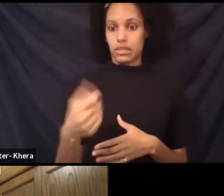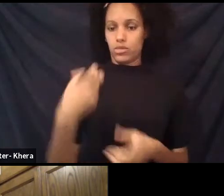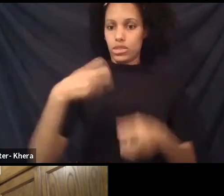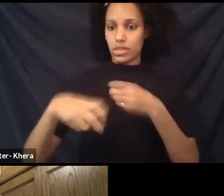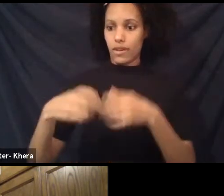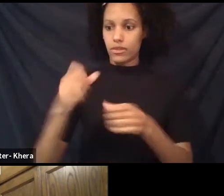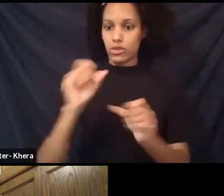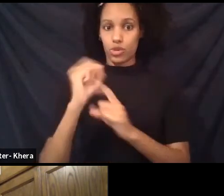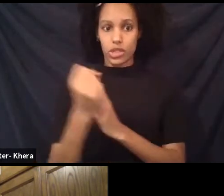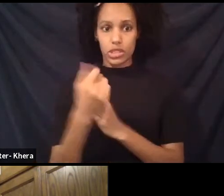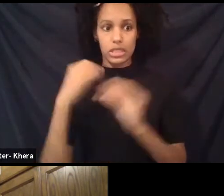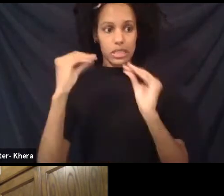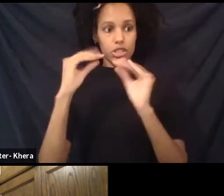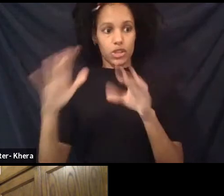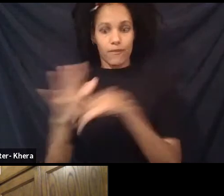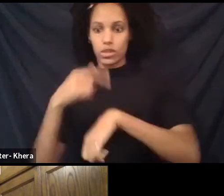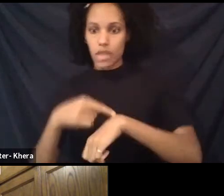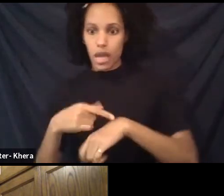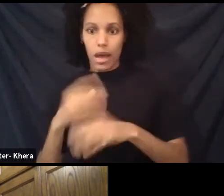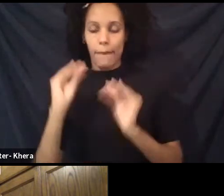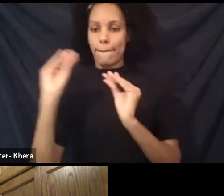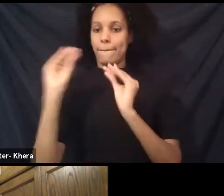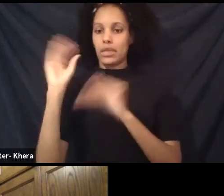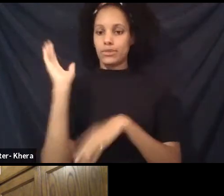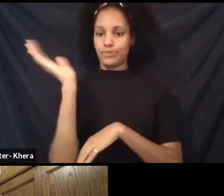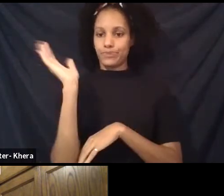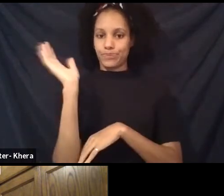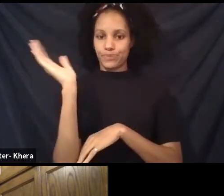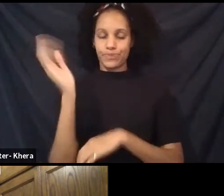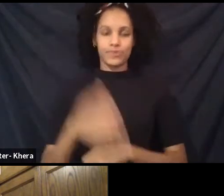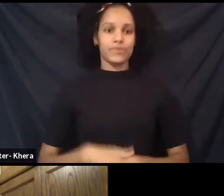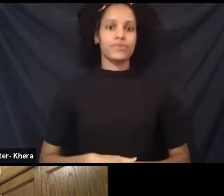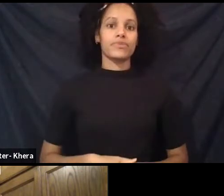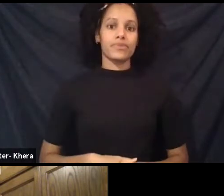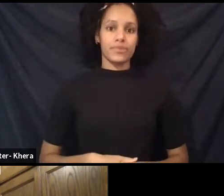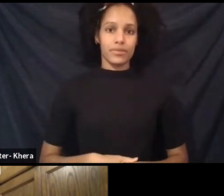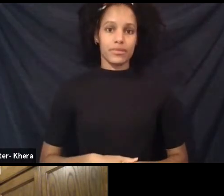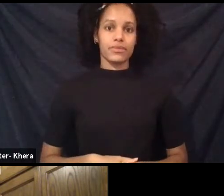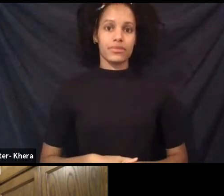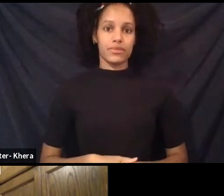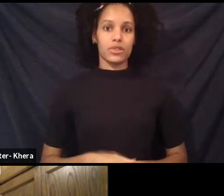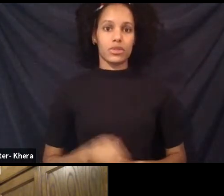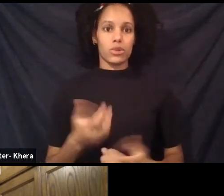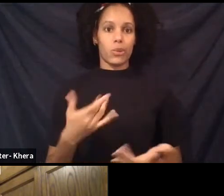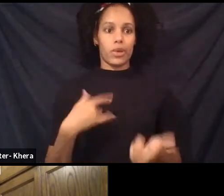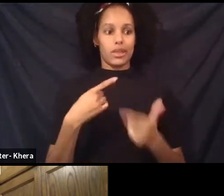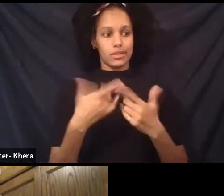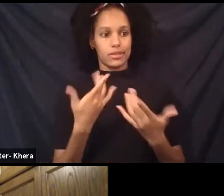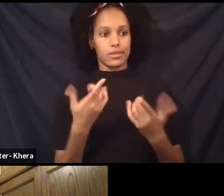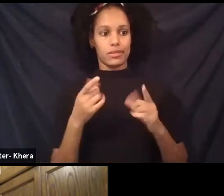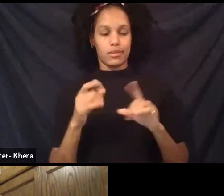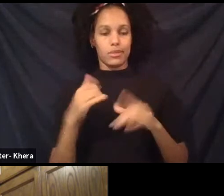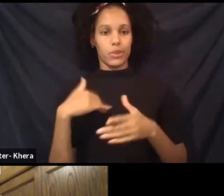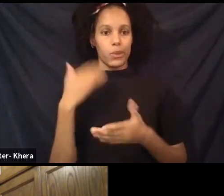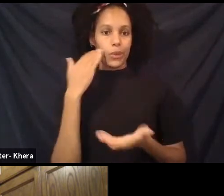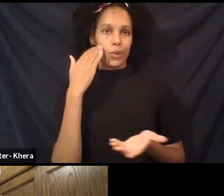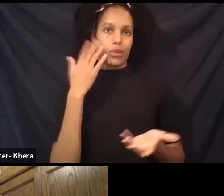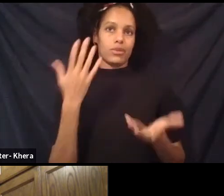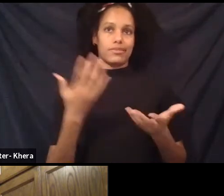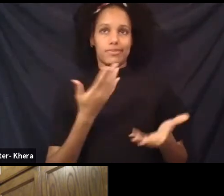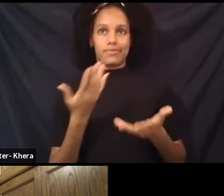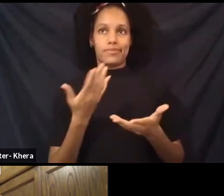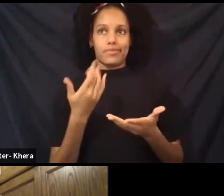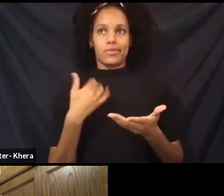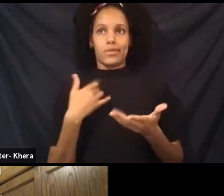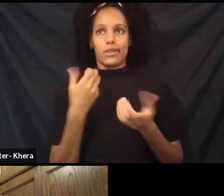time, lecturer there. And then, you know, then all